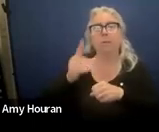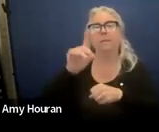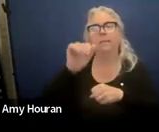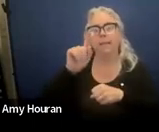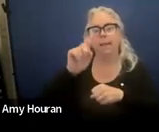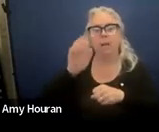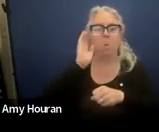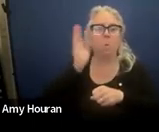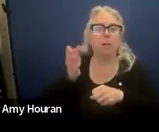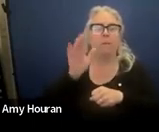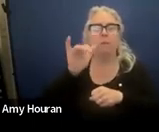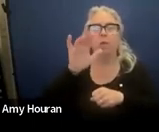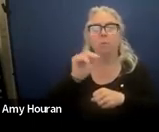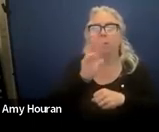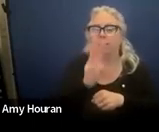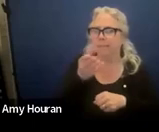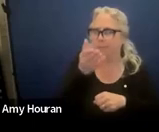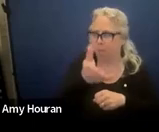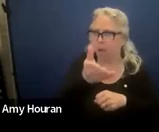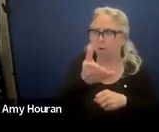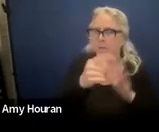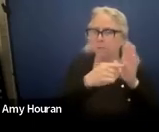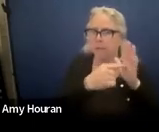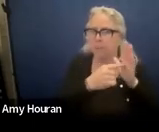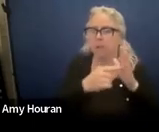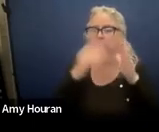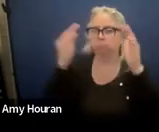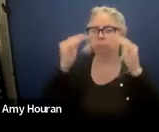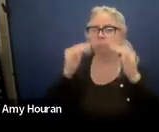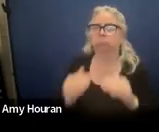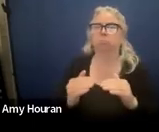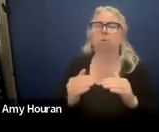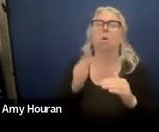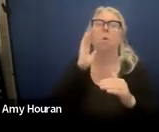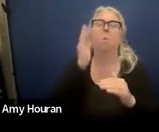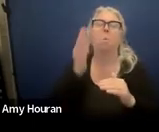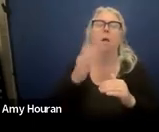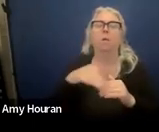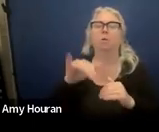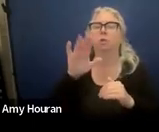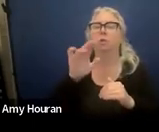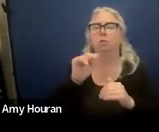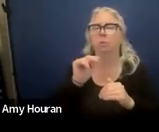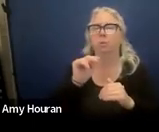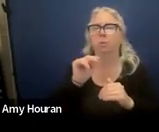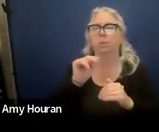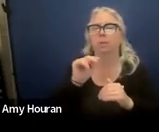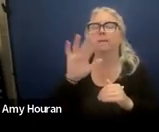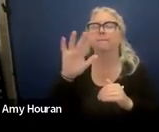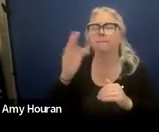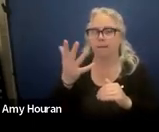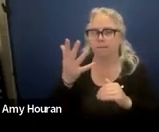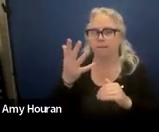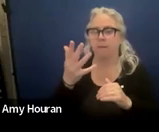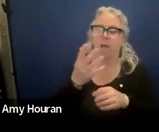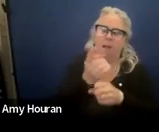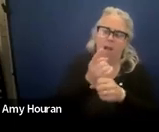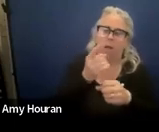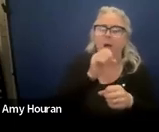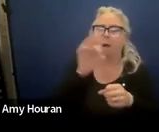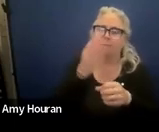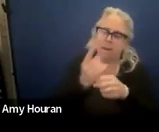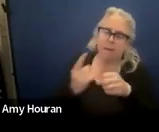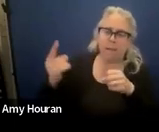6th here and then the next annual meeting needing to be january 5th of the following year